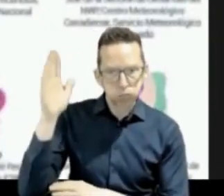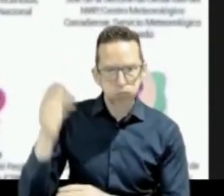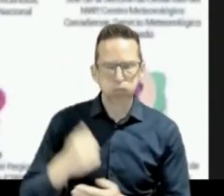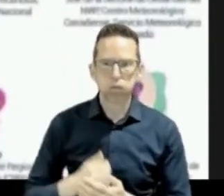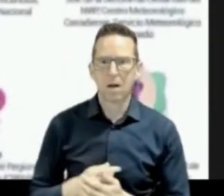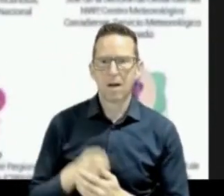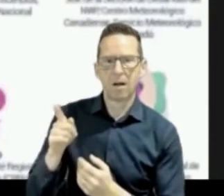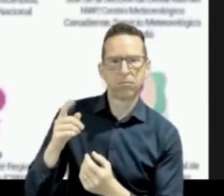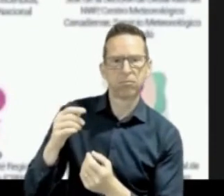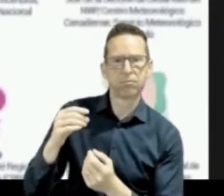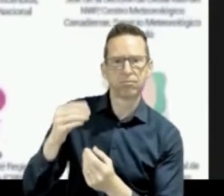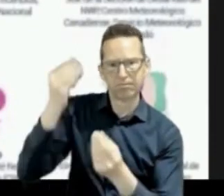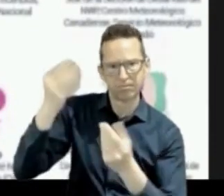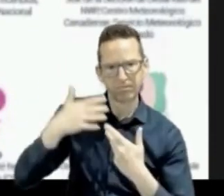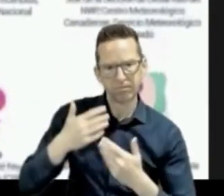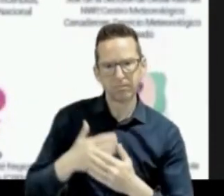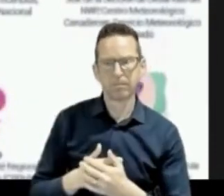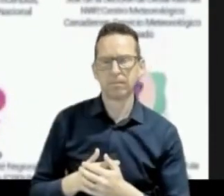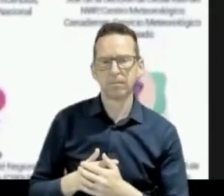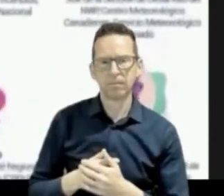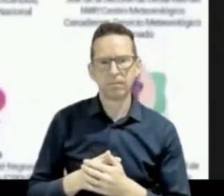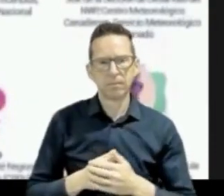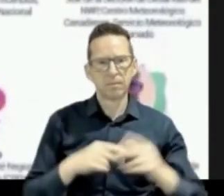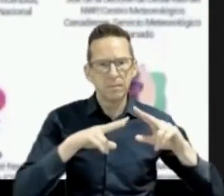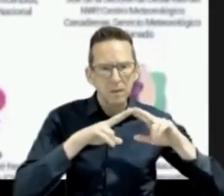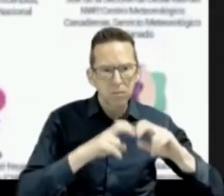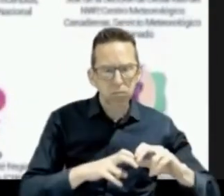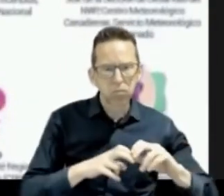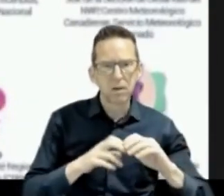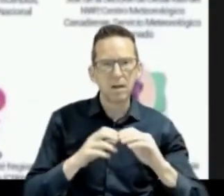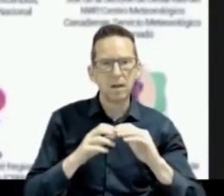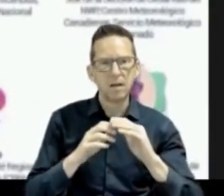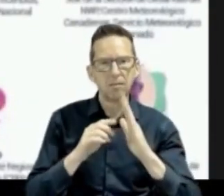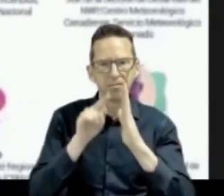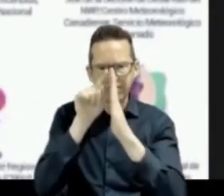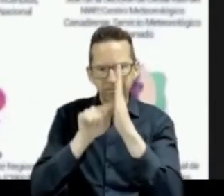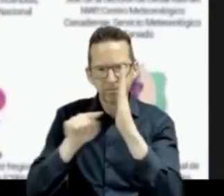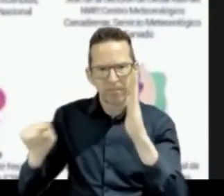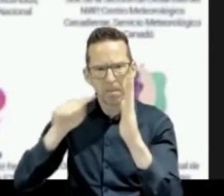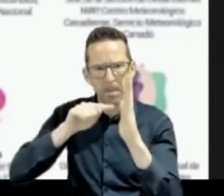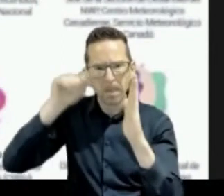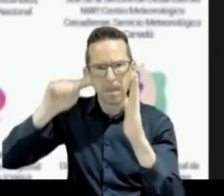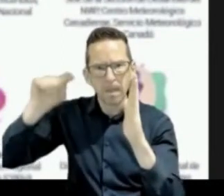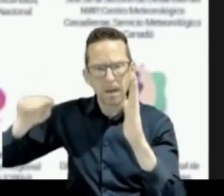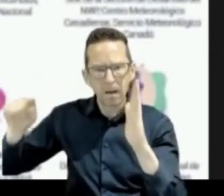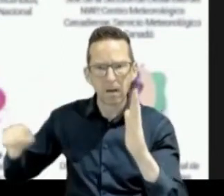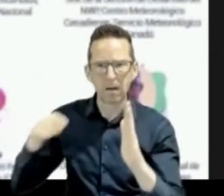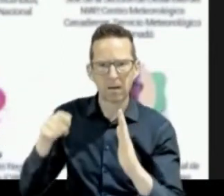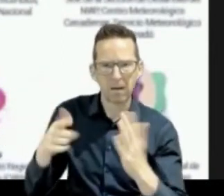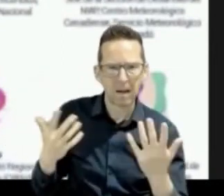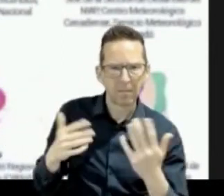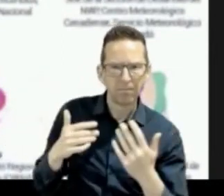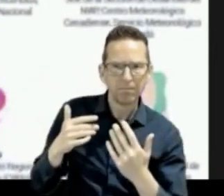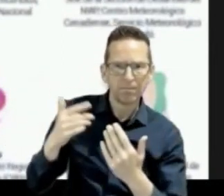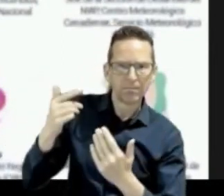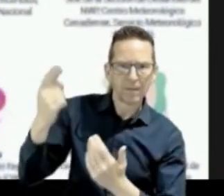tema del lightning de descargas eléctricas rayos para la OMM y bueno estamos ya al final de la sesión y a mí me gusta